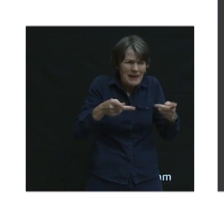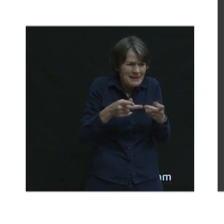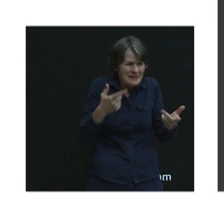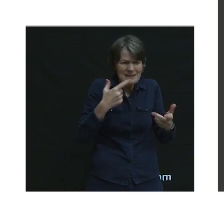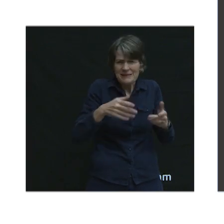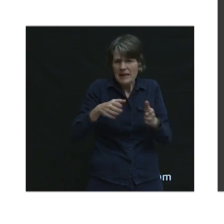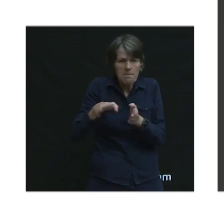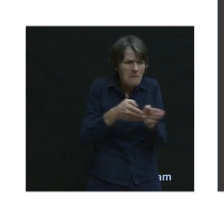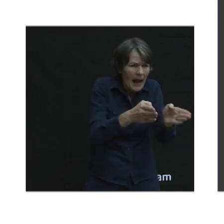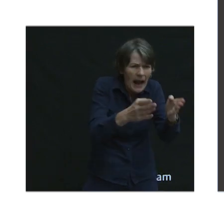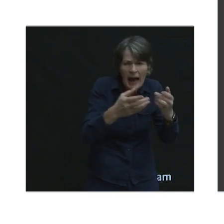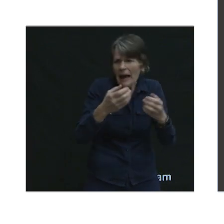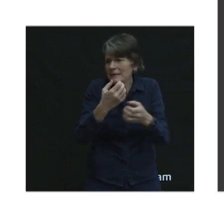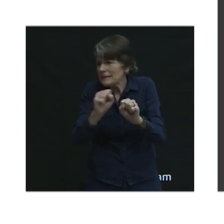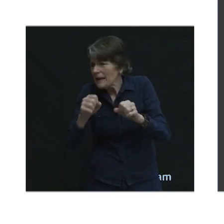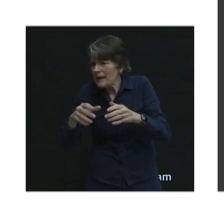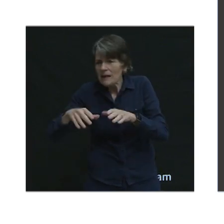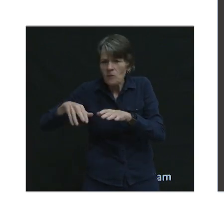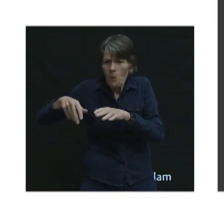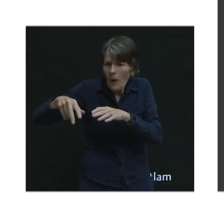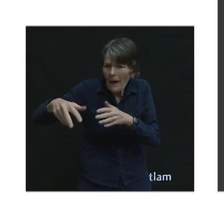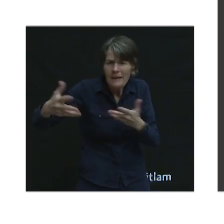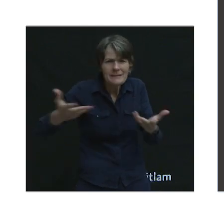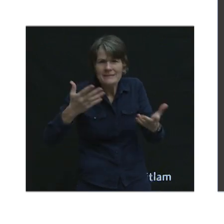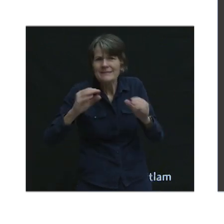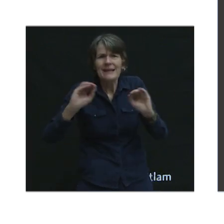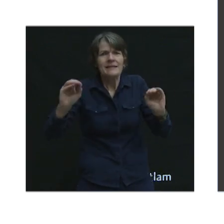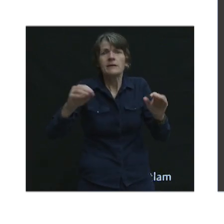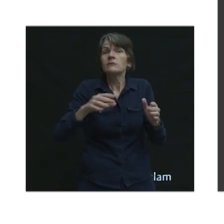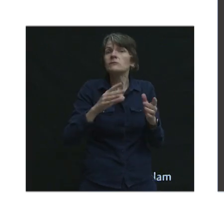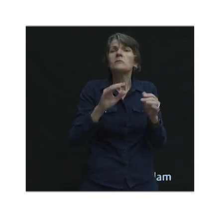is commenting on the same things as people elsewhere.